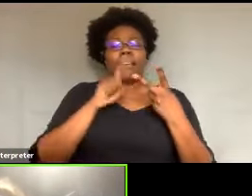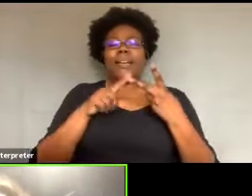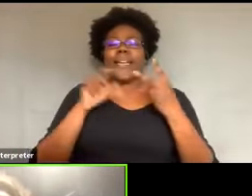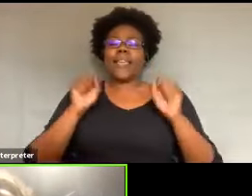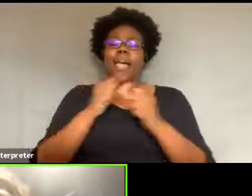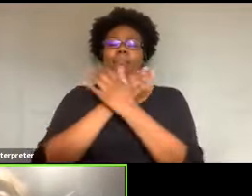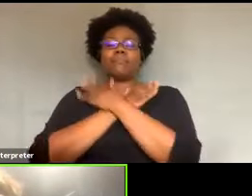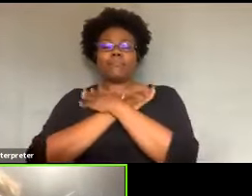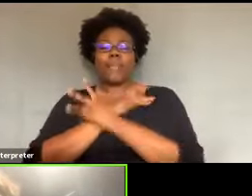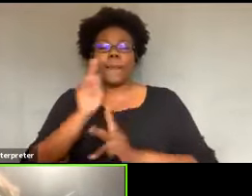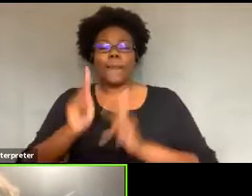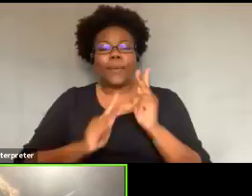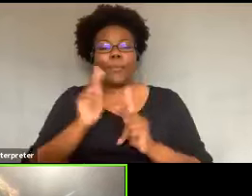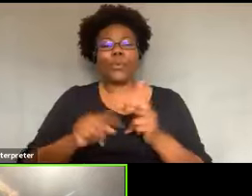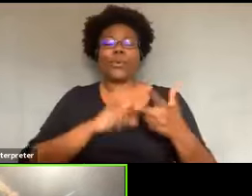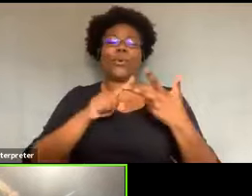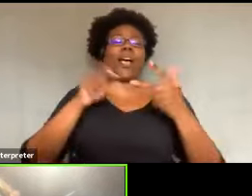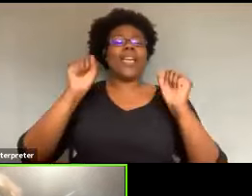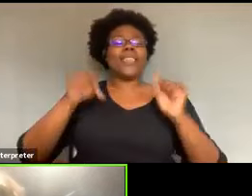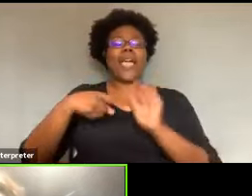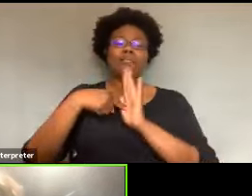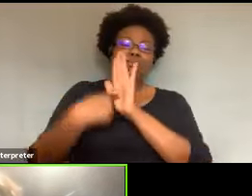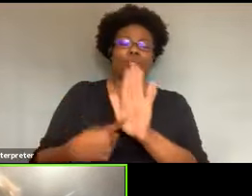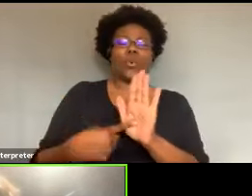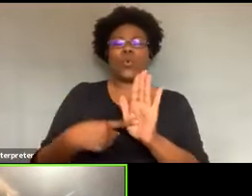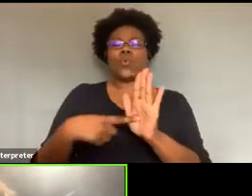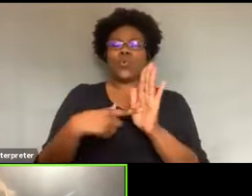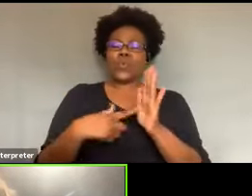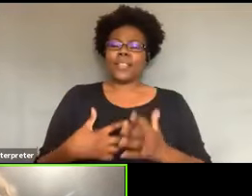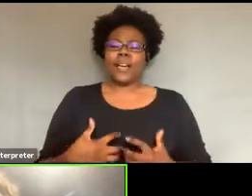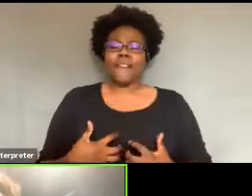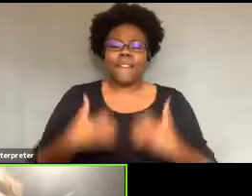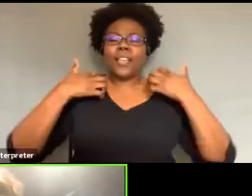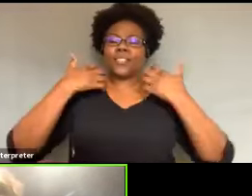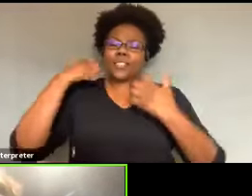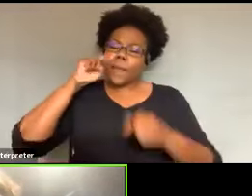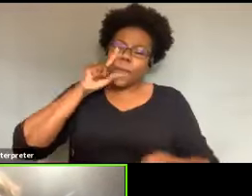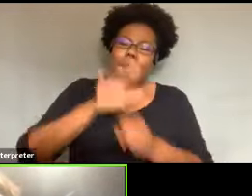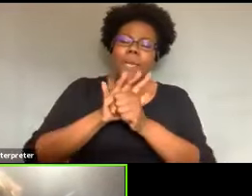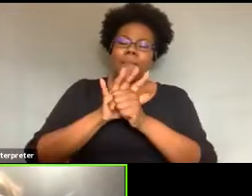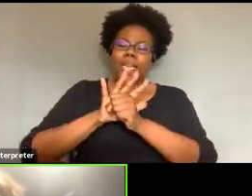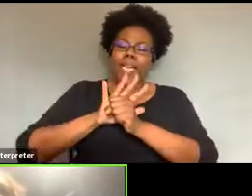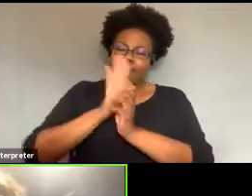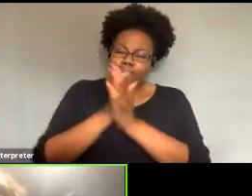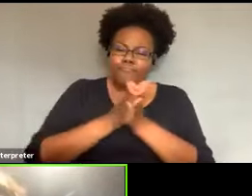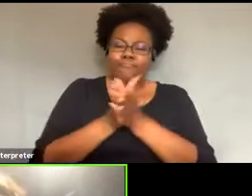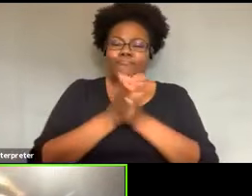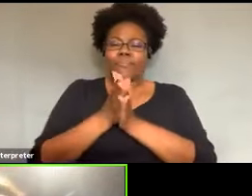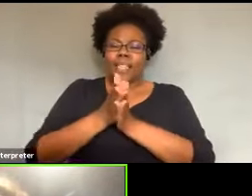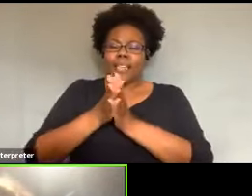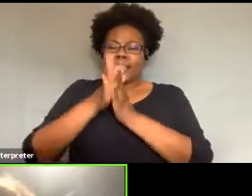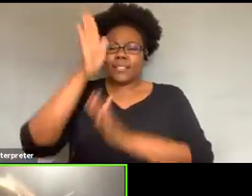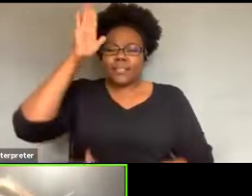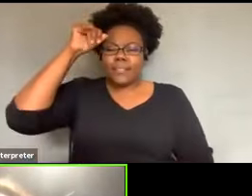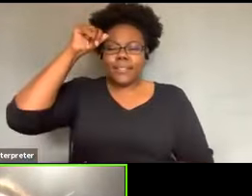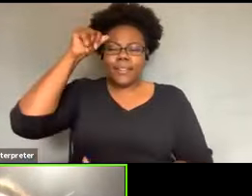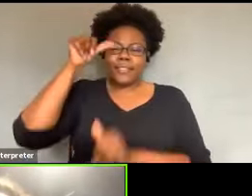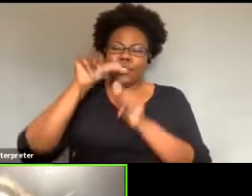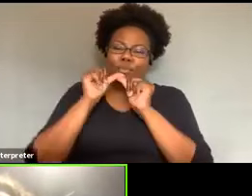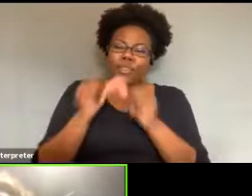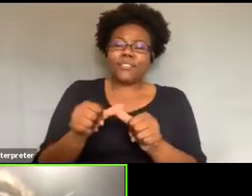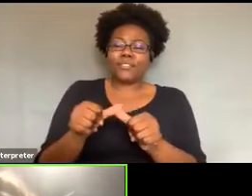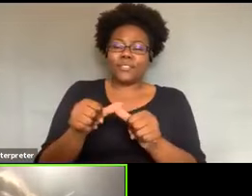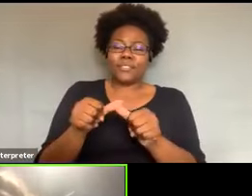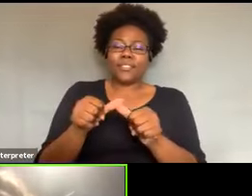show you the fierceness and the commitment and the determination that you have. It's like, you know, um,